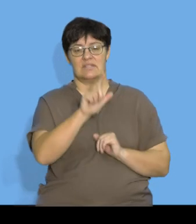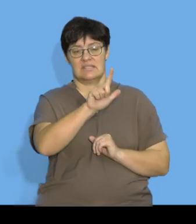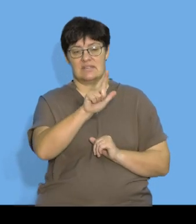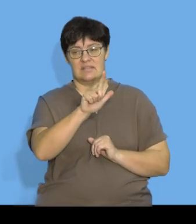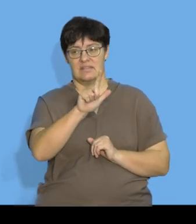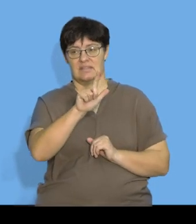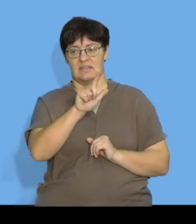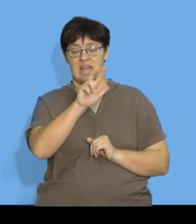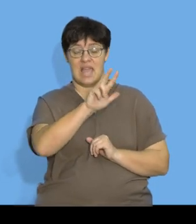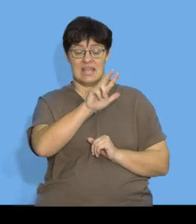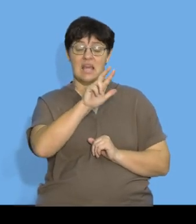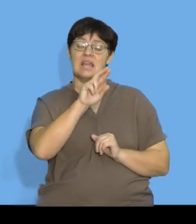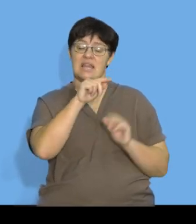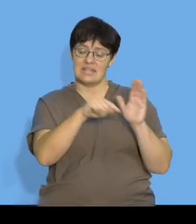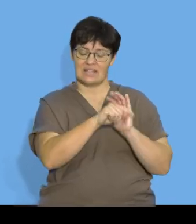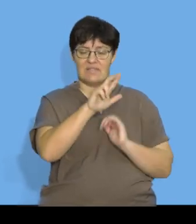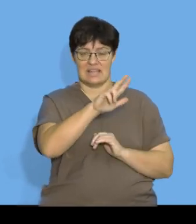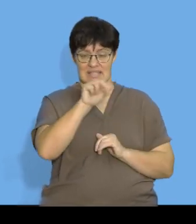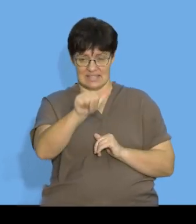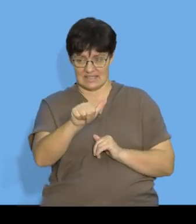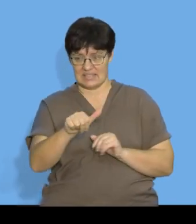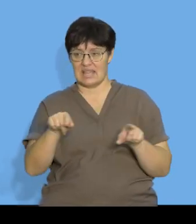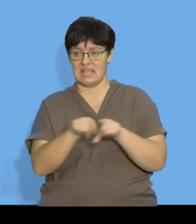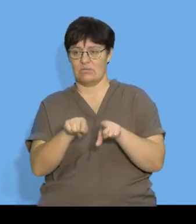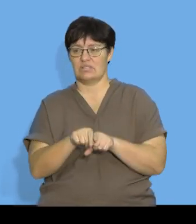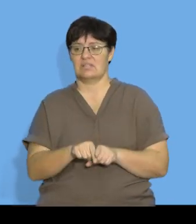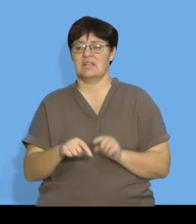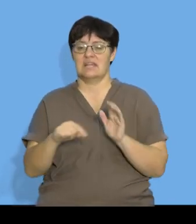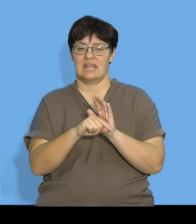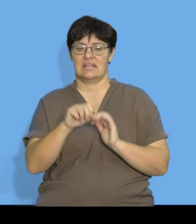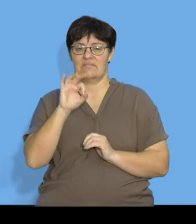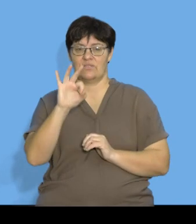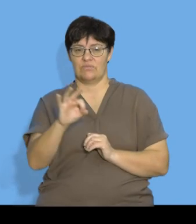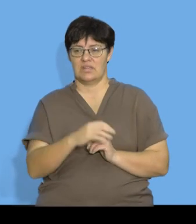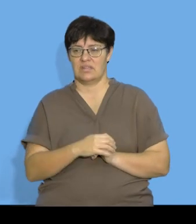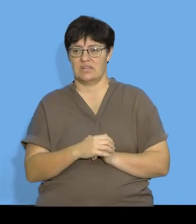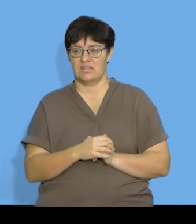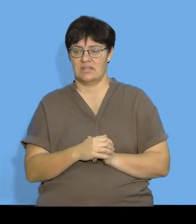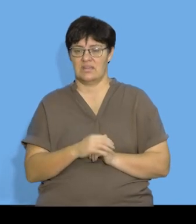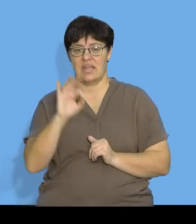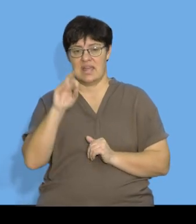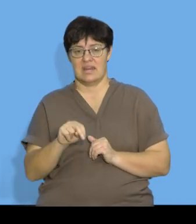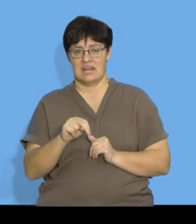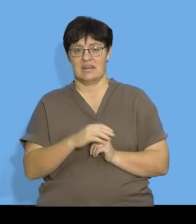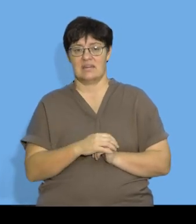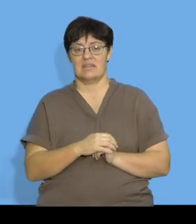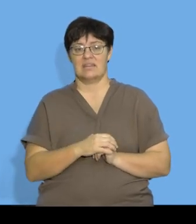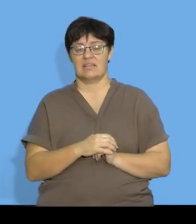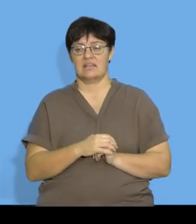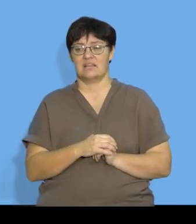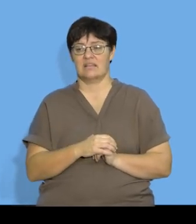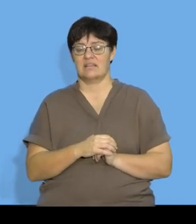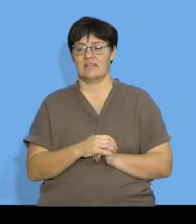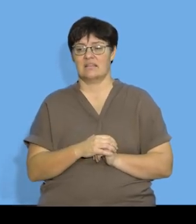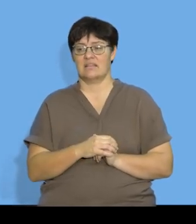86 is equal to negative 3n cool